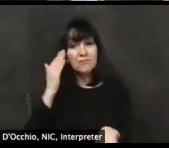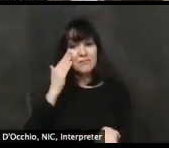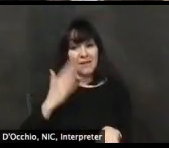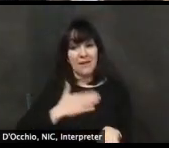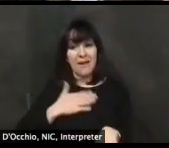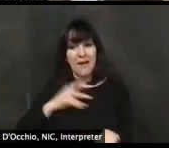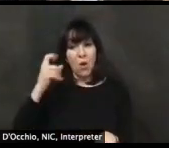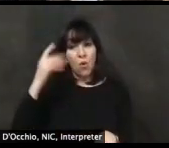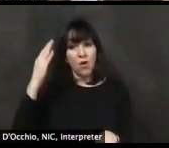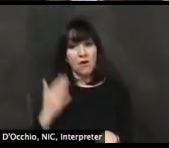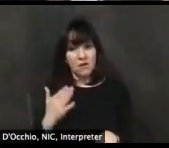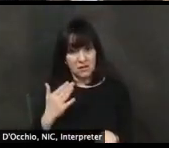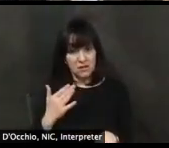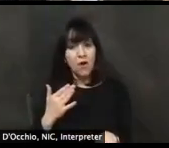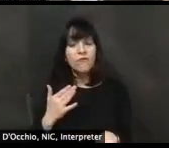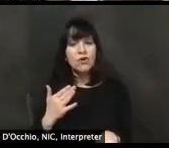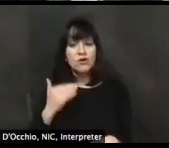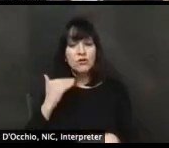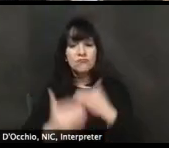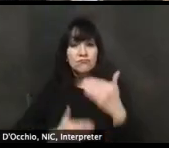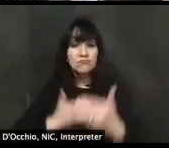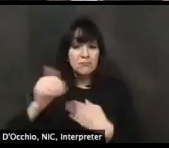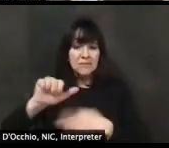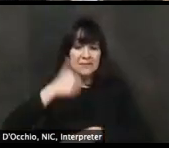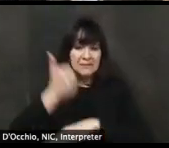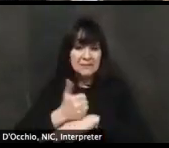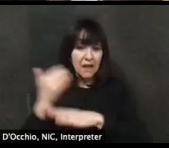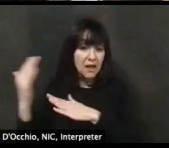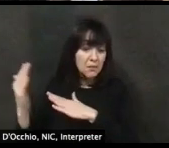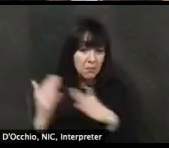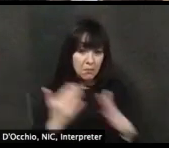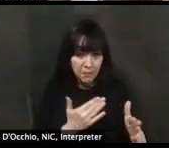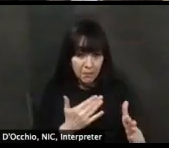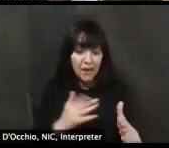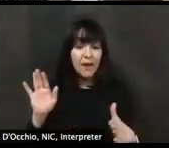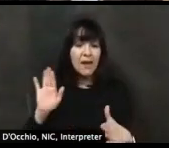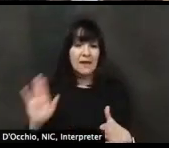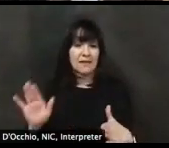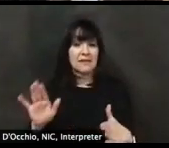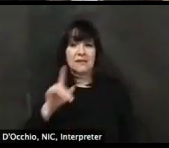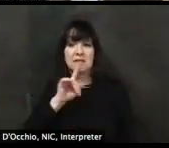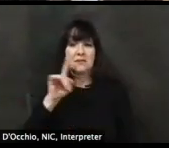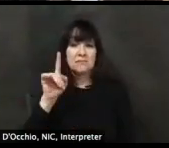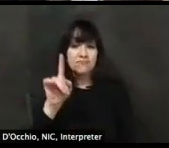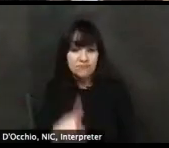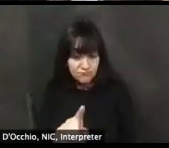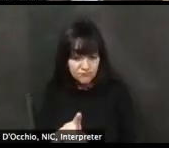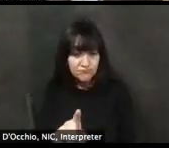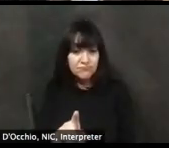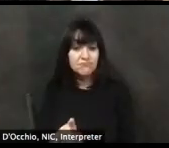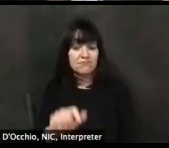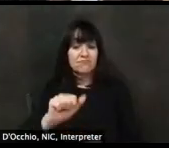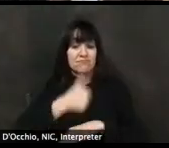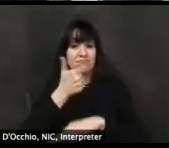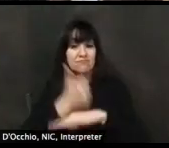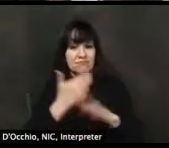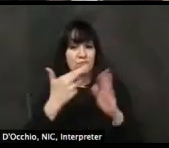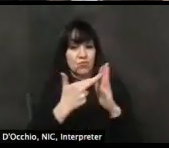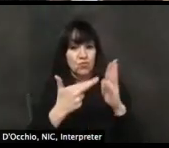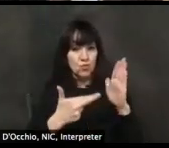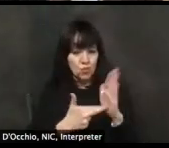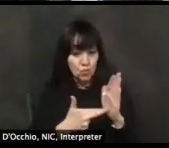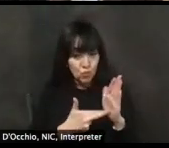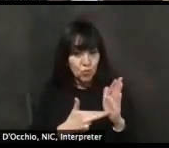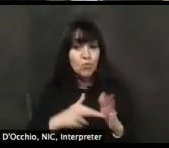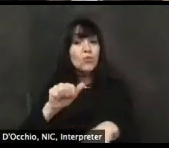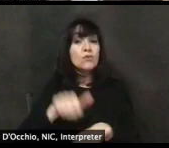data. Data will determine dates. We are working with our neighboring, uh, states. We're, uh, having a resource site tonight. I want